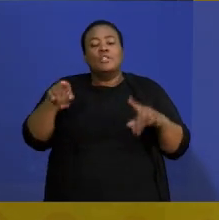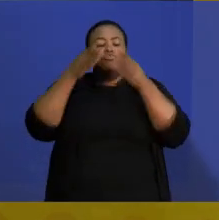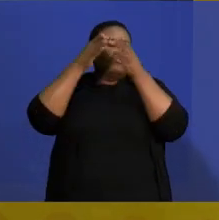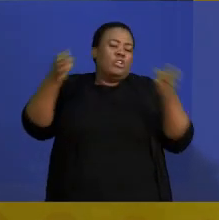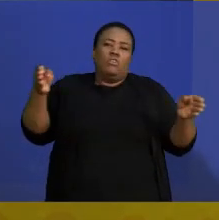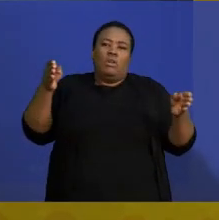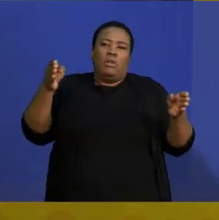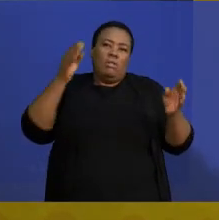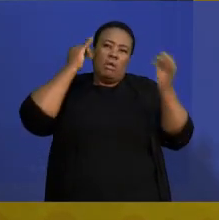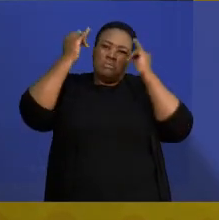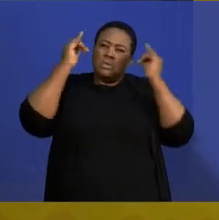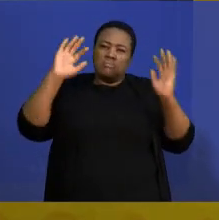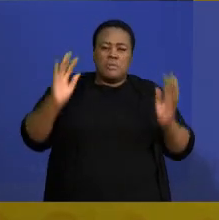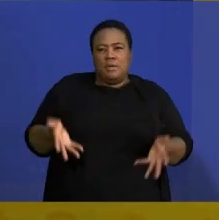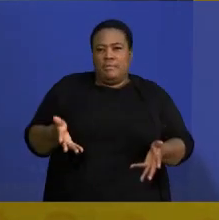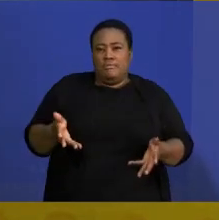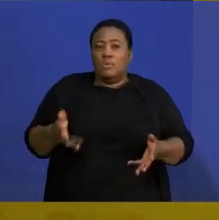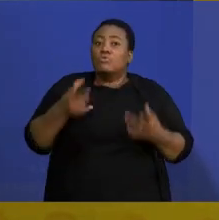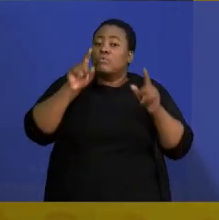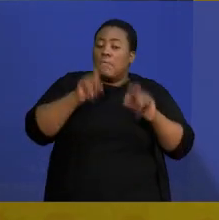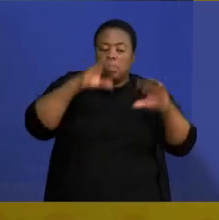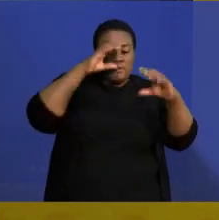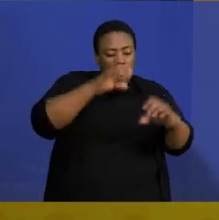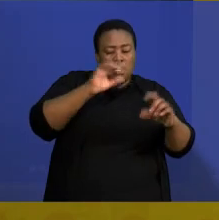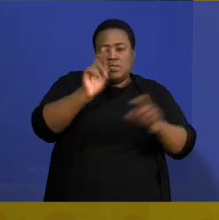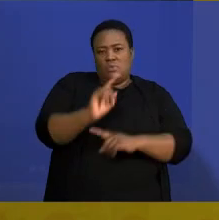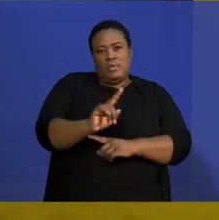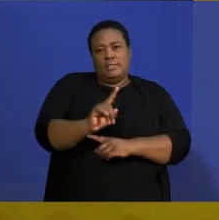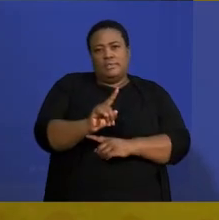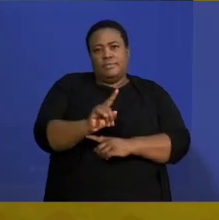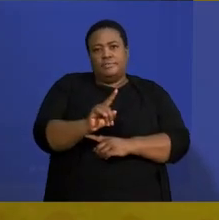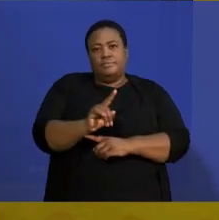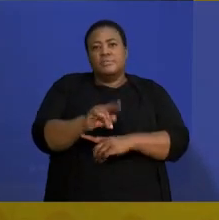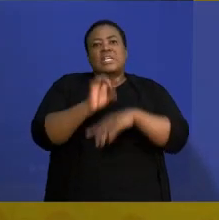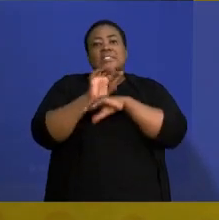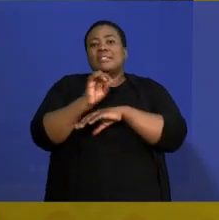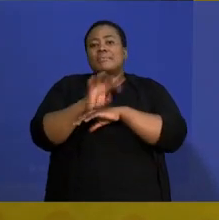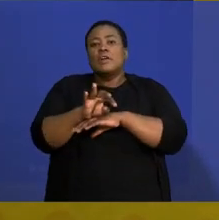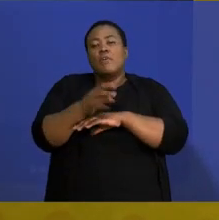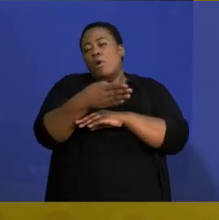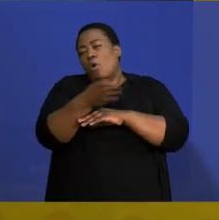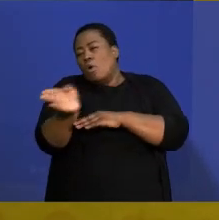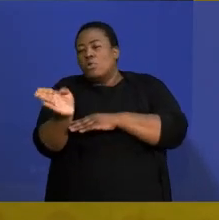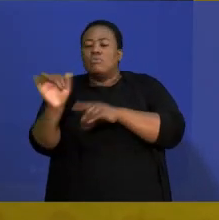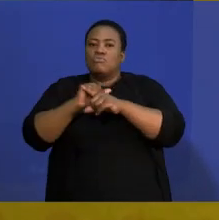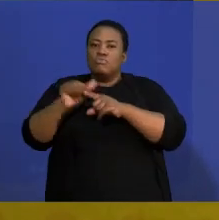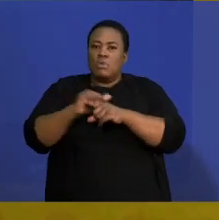of what is it that you need to look at. So these are just general tips for everyone to try and adopt them as you are